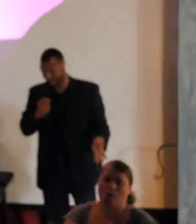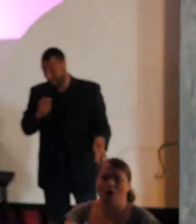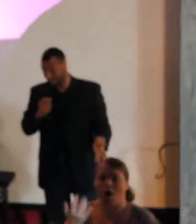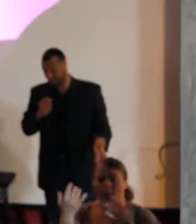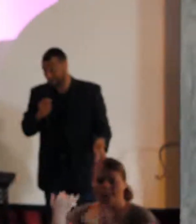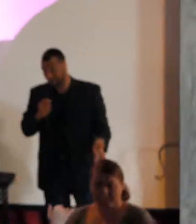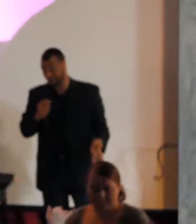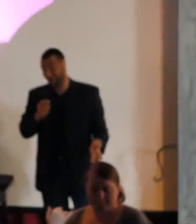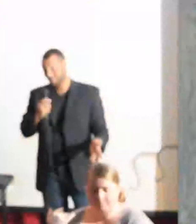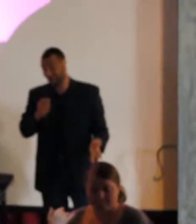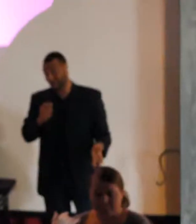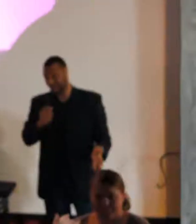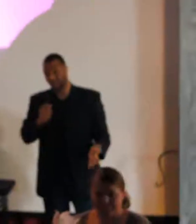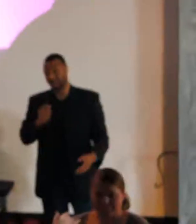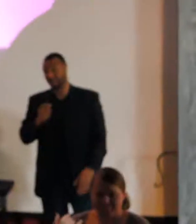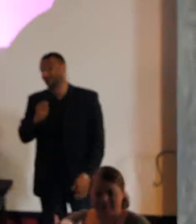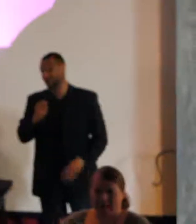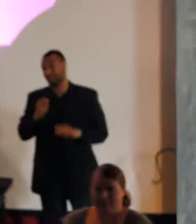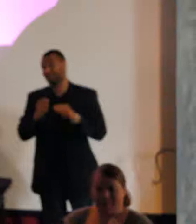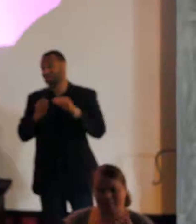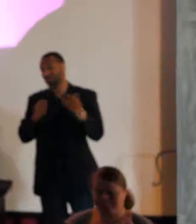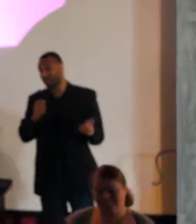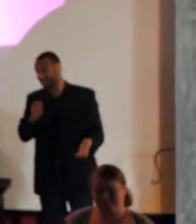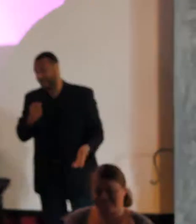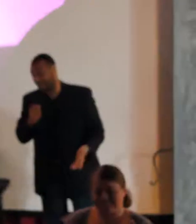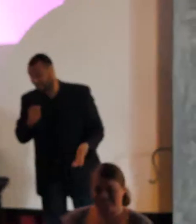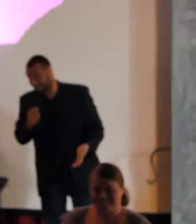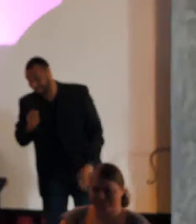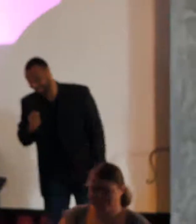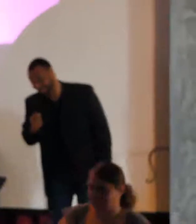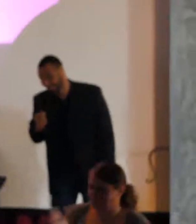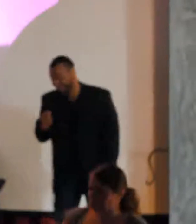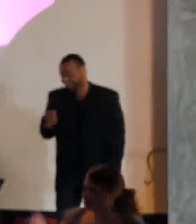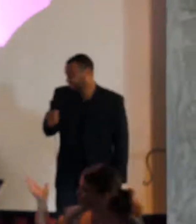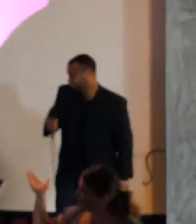And without further ado, I'm going to give you Mr. Gregory Allen.